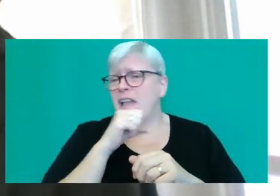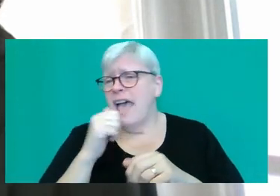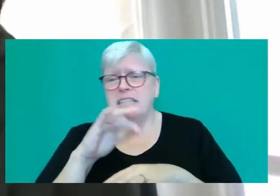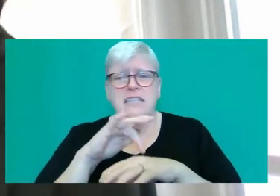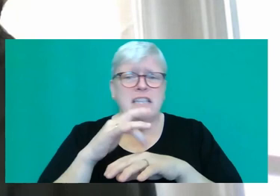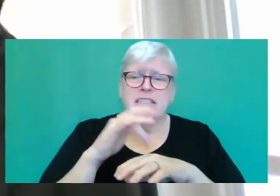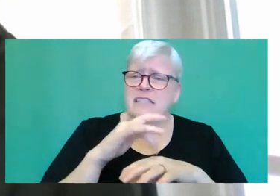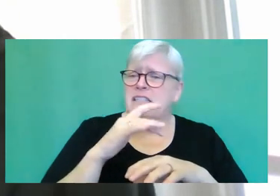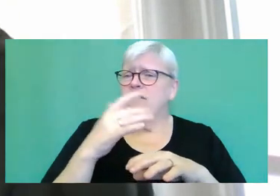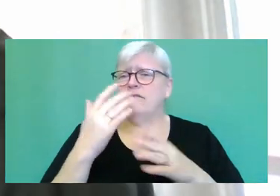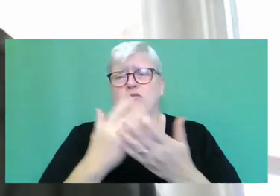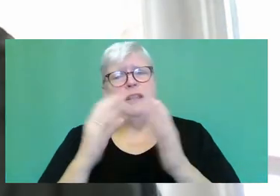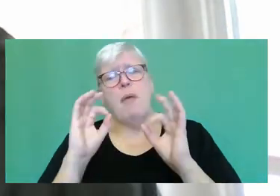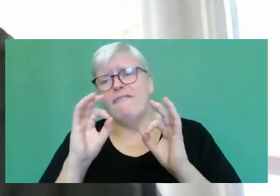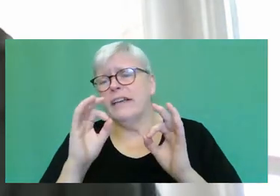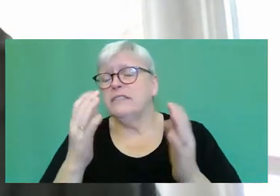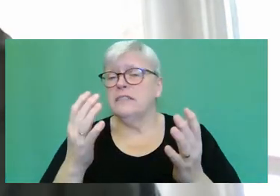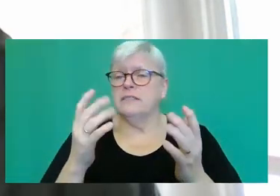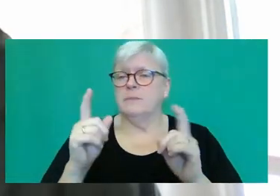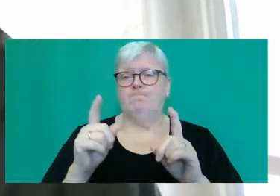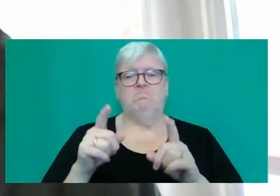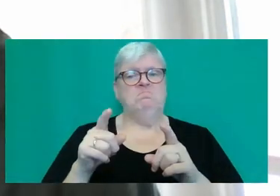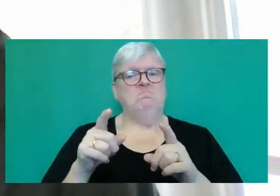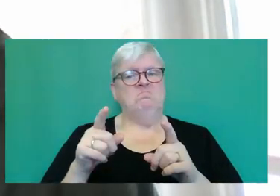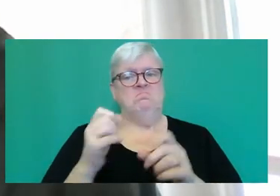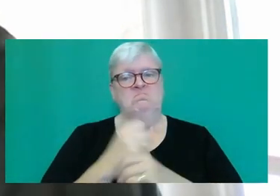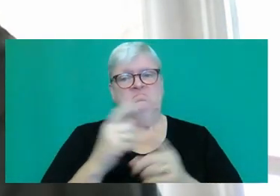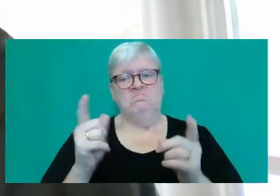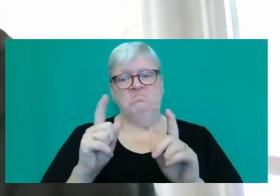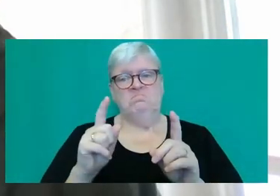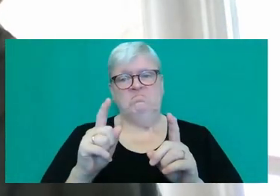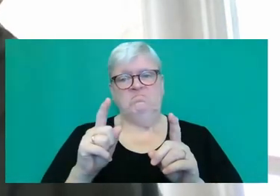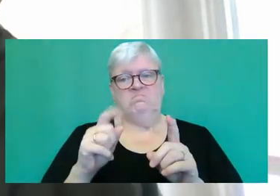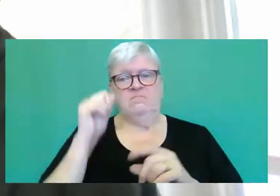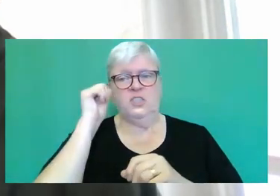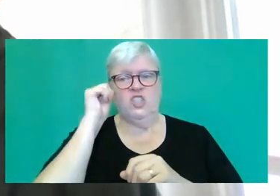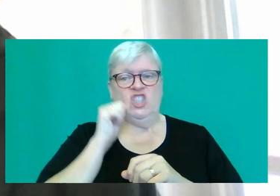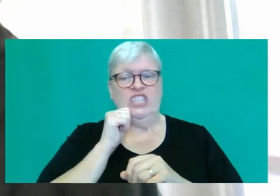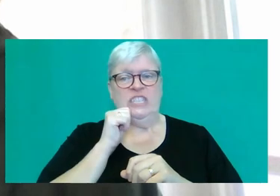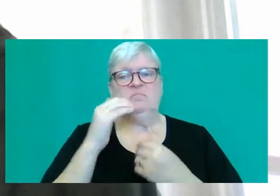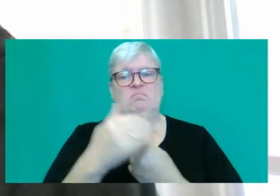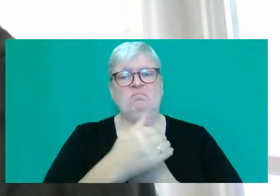else you could possibly want. But then he goes and does the unthinkable and he cheats on Yasmin.